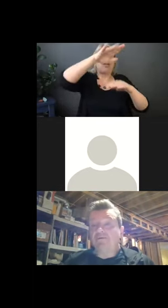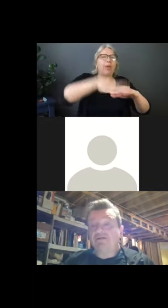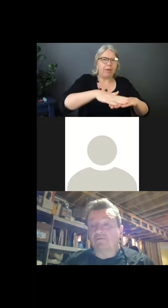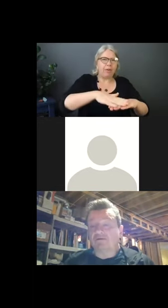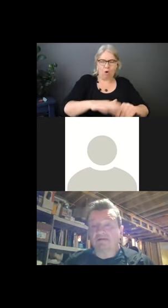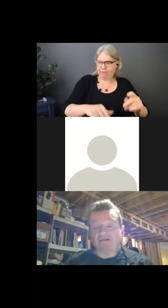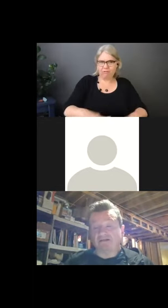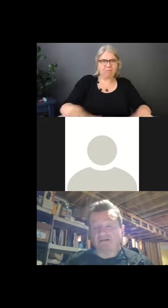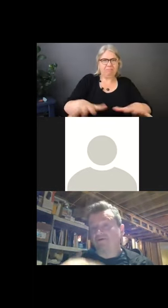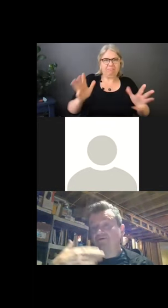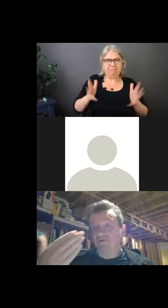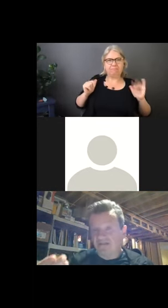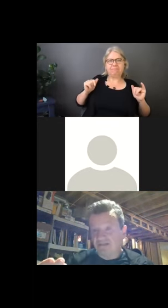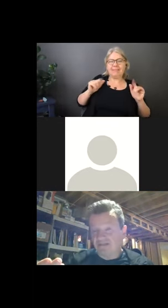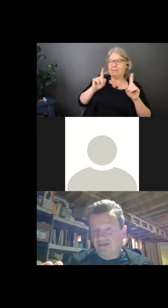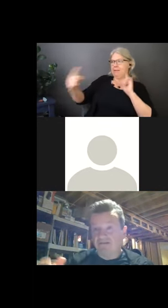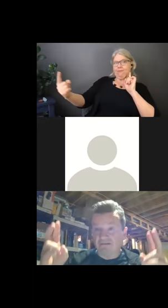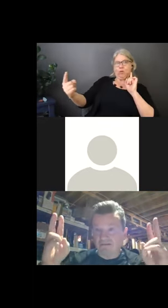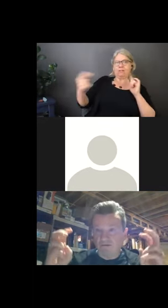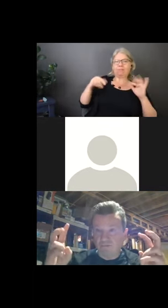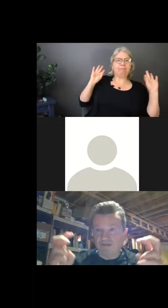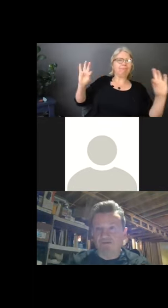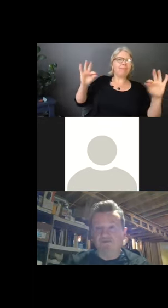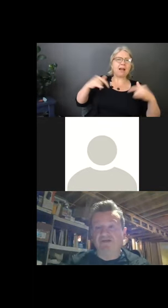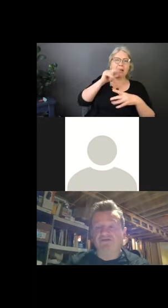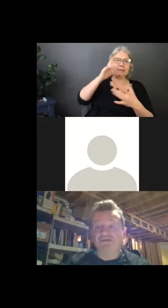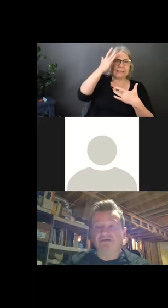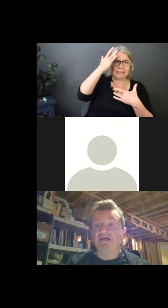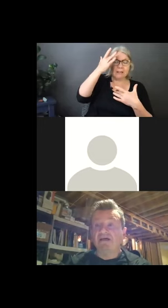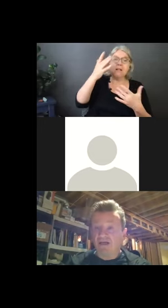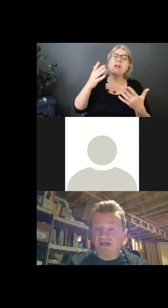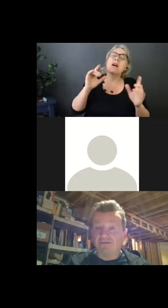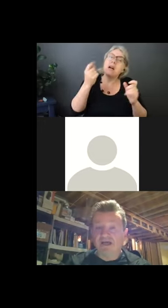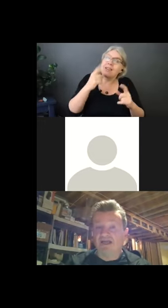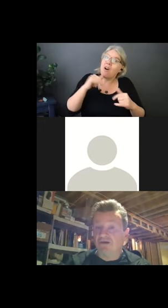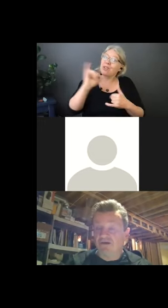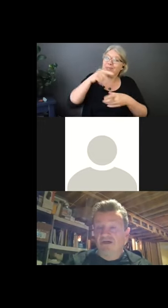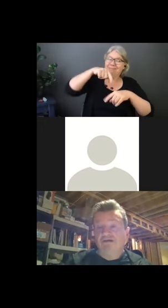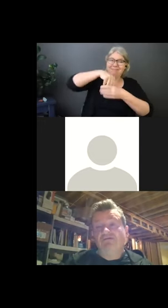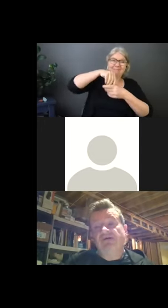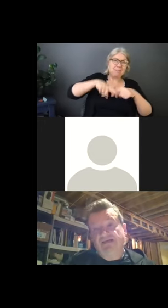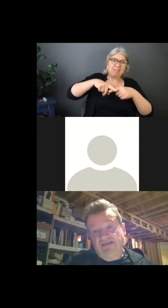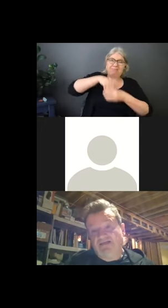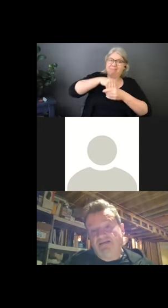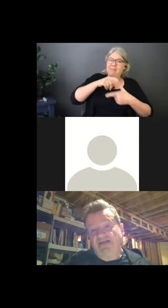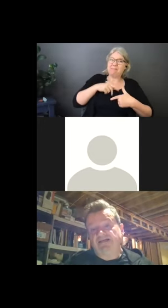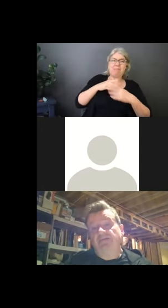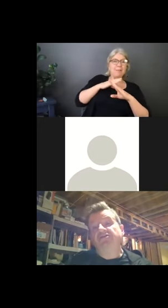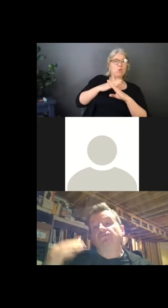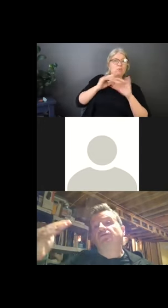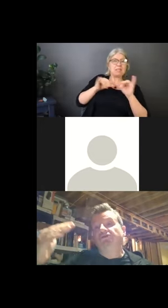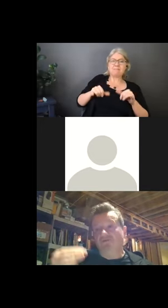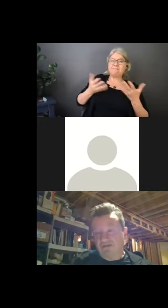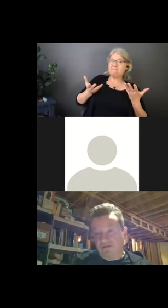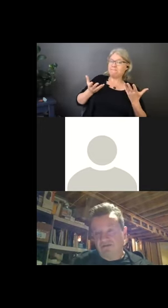some people don't. The stronger your immune system is, you're hoping to prevent yourself. And again, by getting your flu vaccine, it